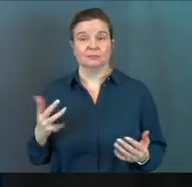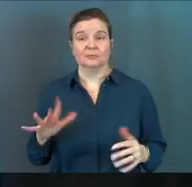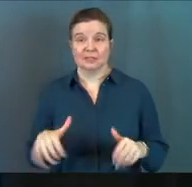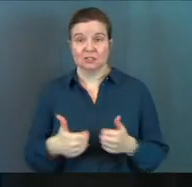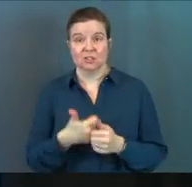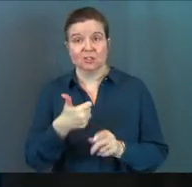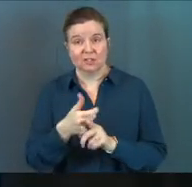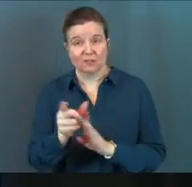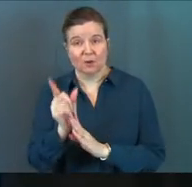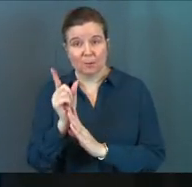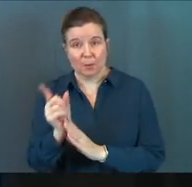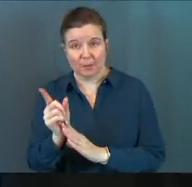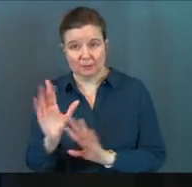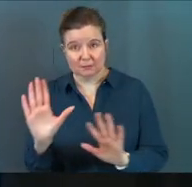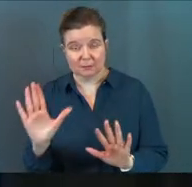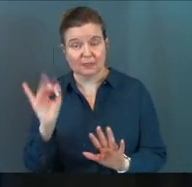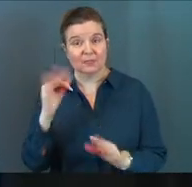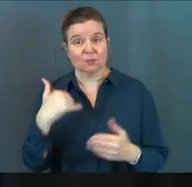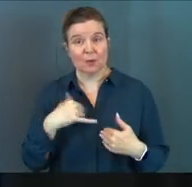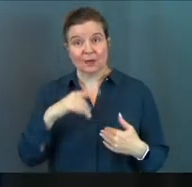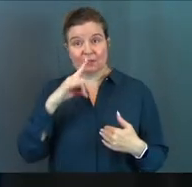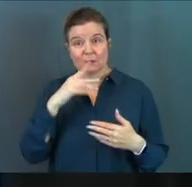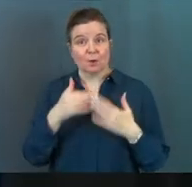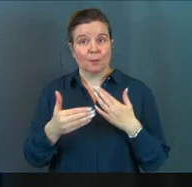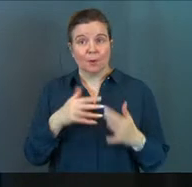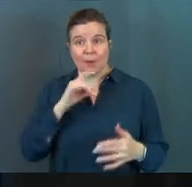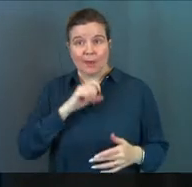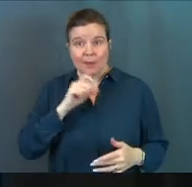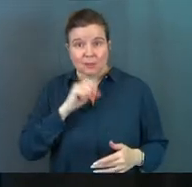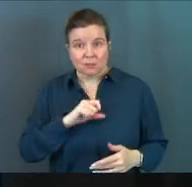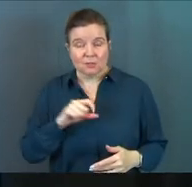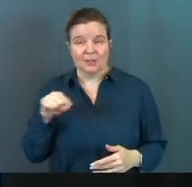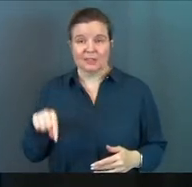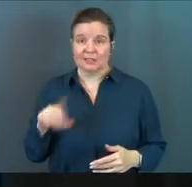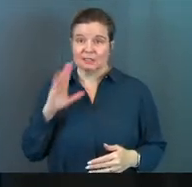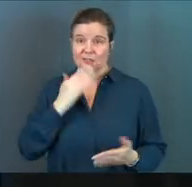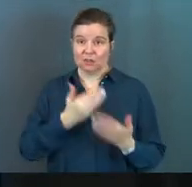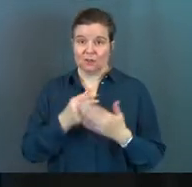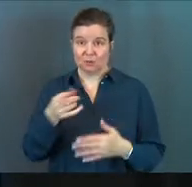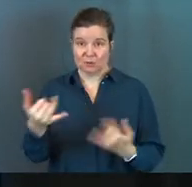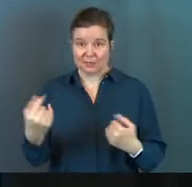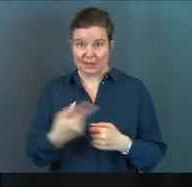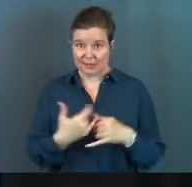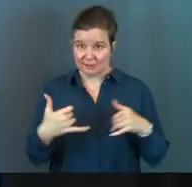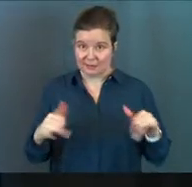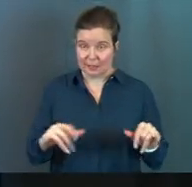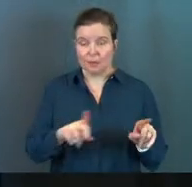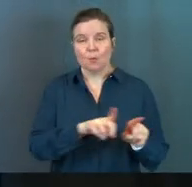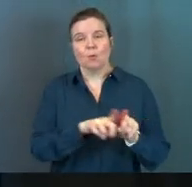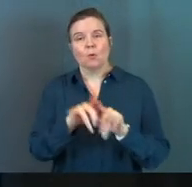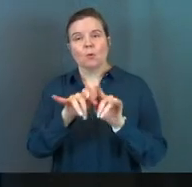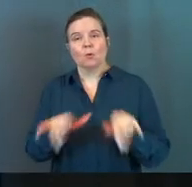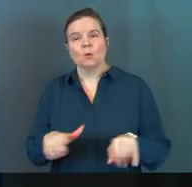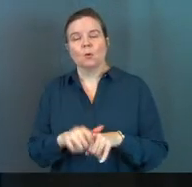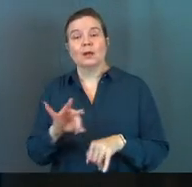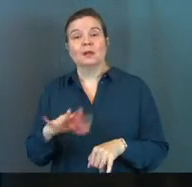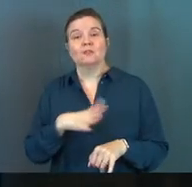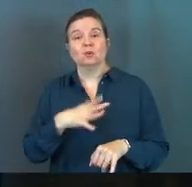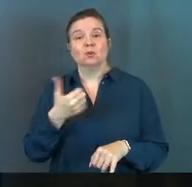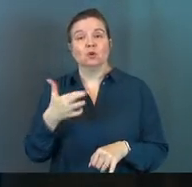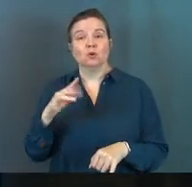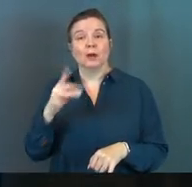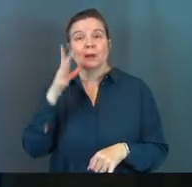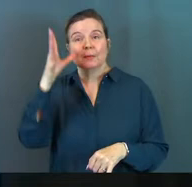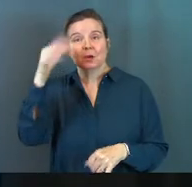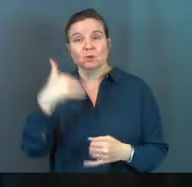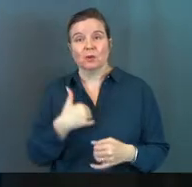Challenge yourself for a moment. If you've got kids, no matter what their age is, this is good for you today. But also, what if you're grandparents,